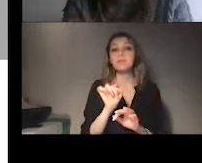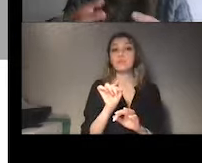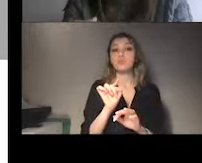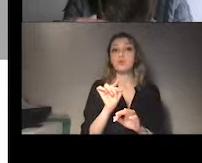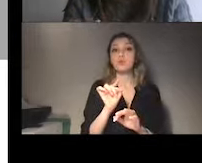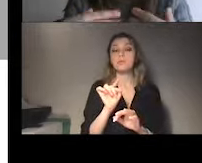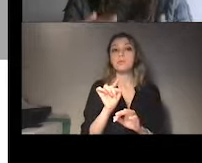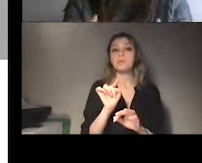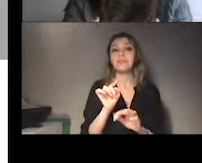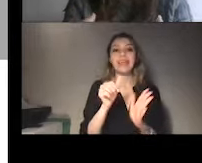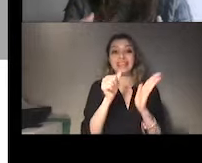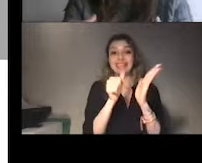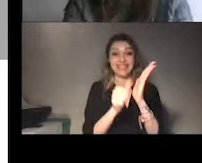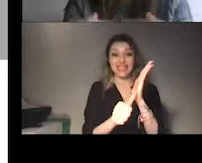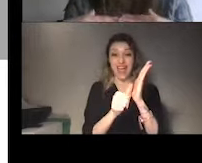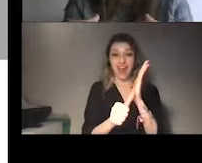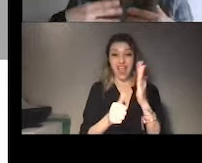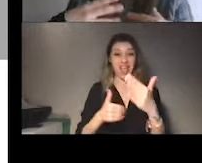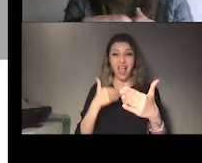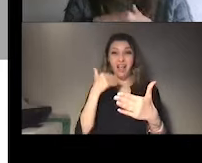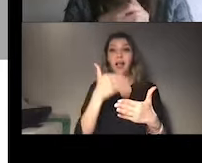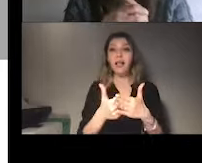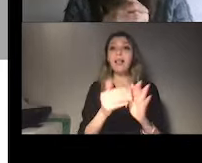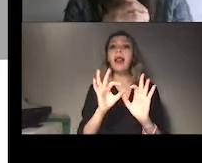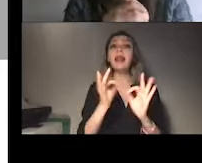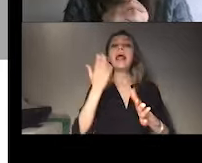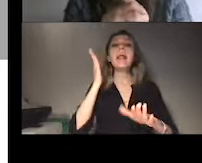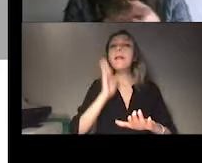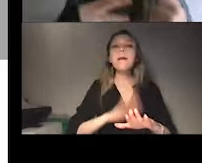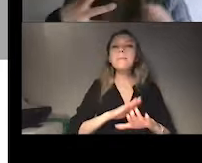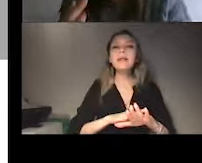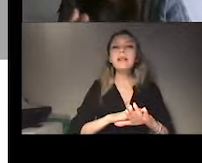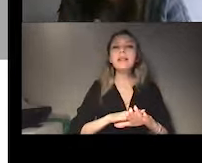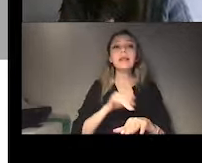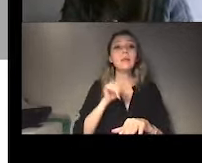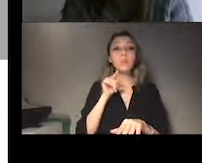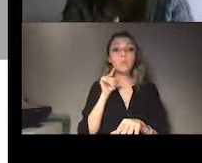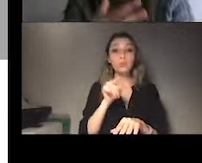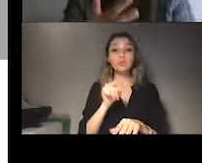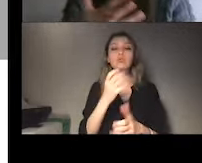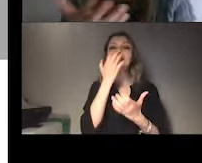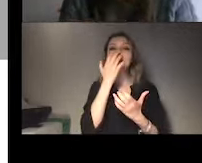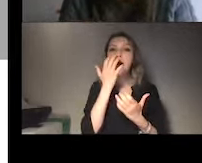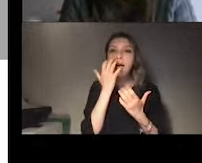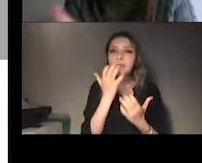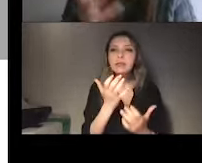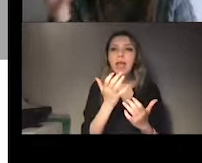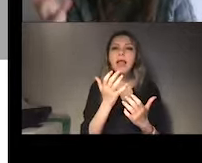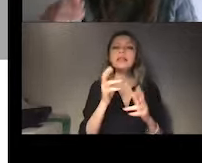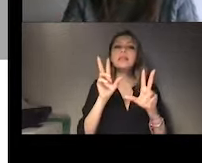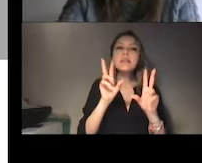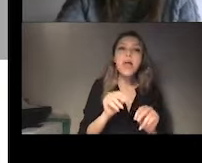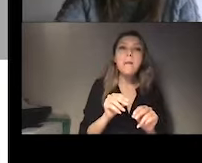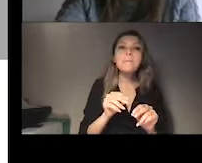moment, or what is still missing to consider a recommendation fully or fully implemented.